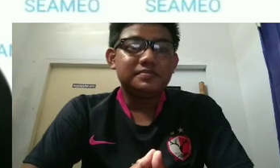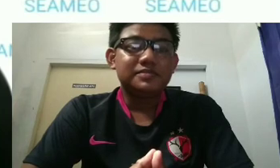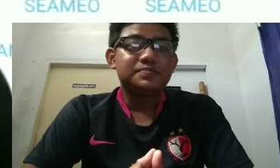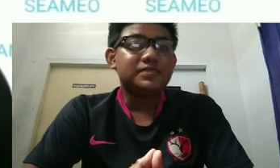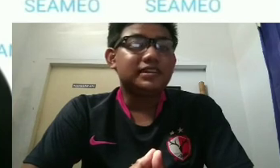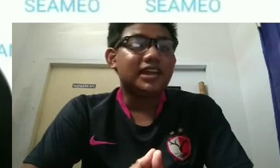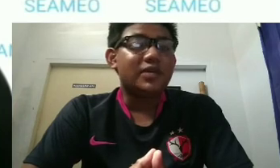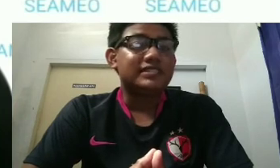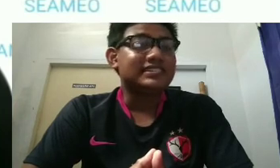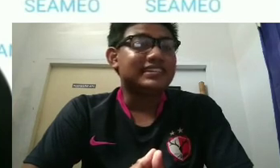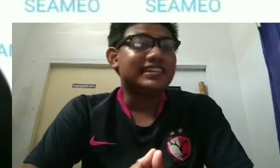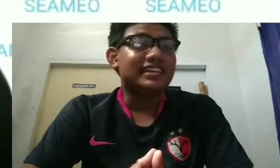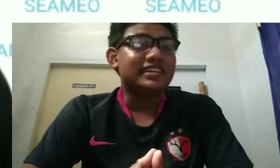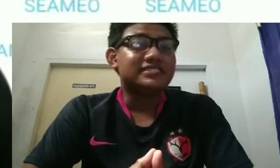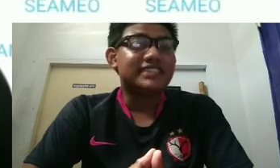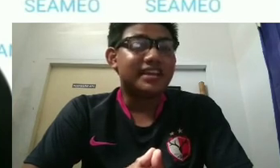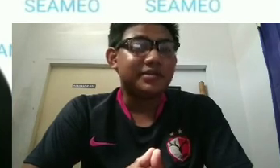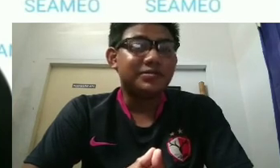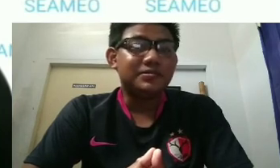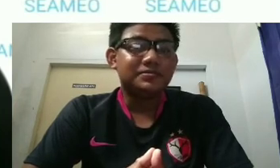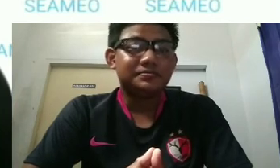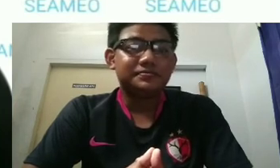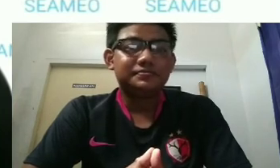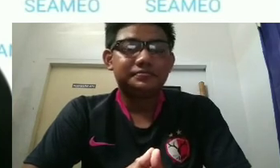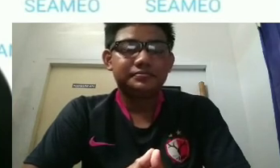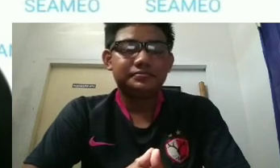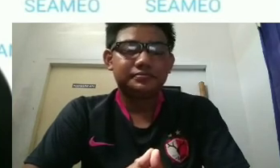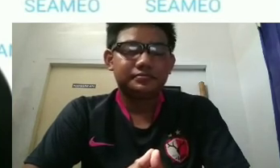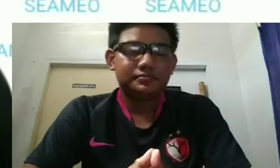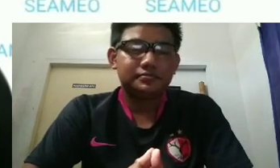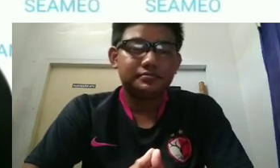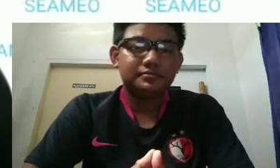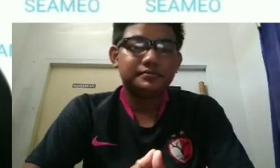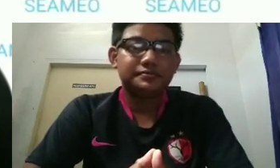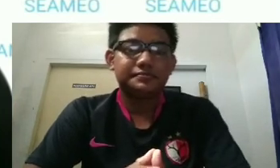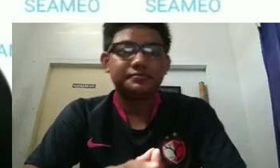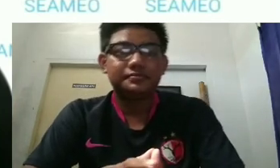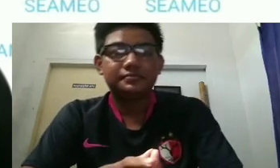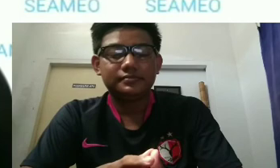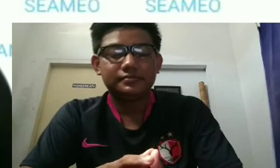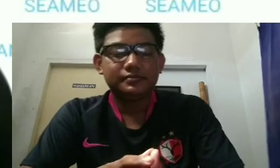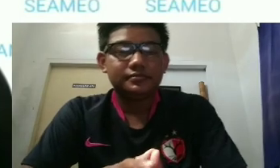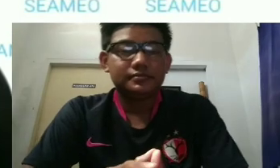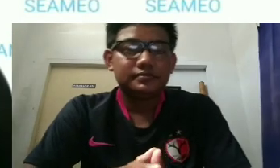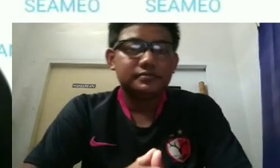manager encima want security at you or